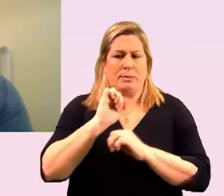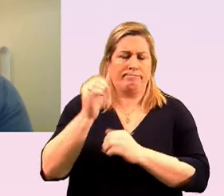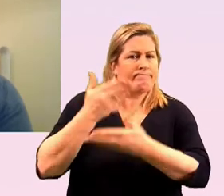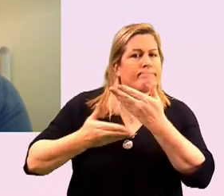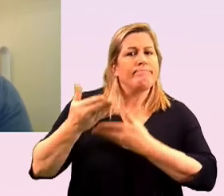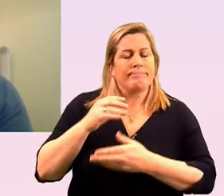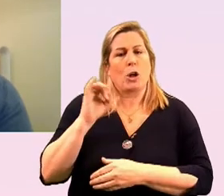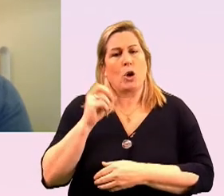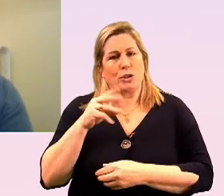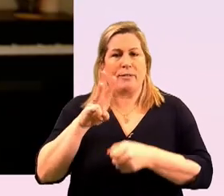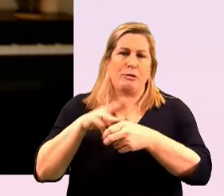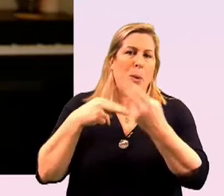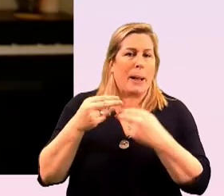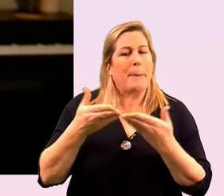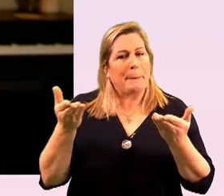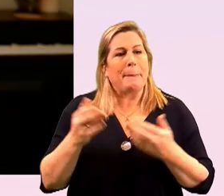machine you're very welcome